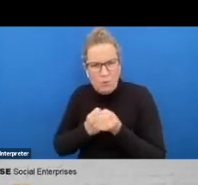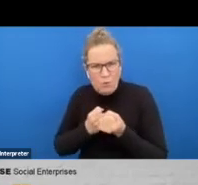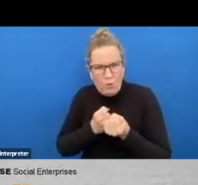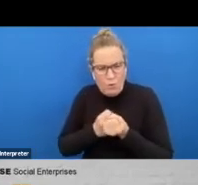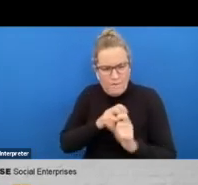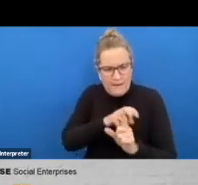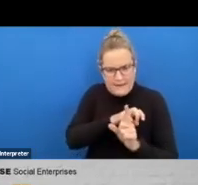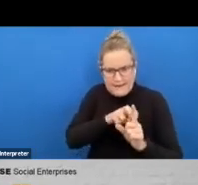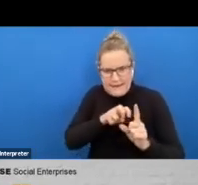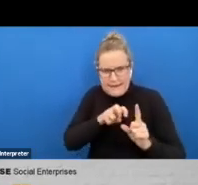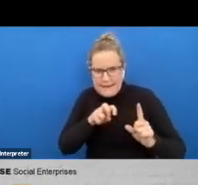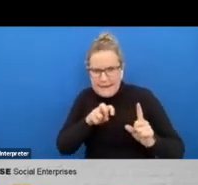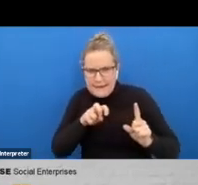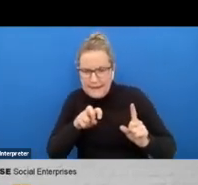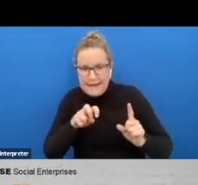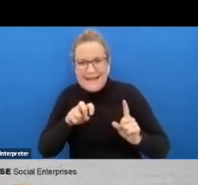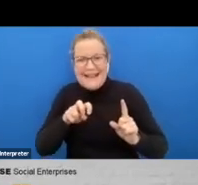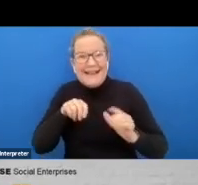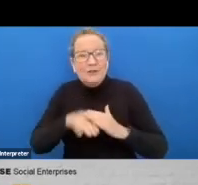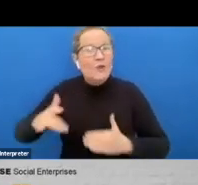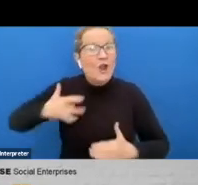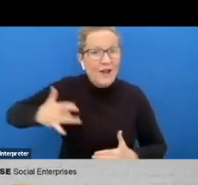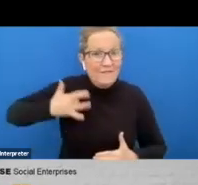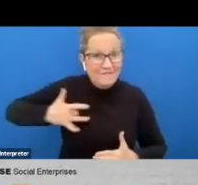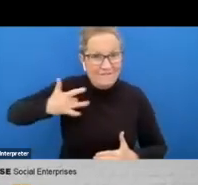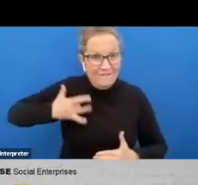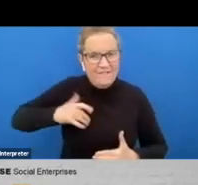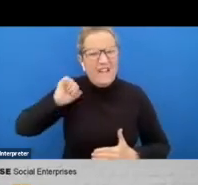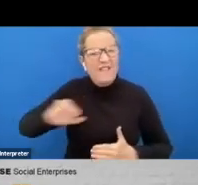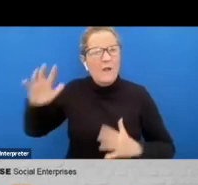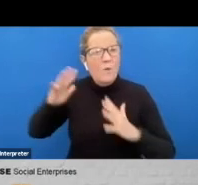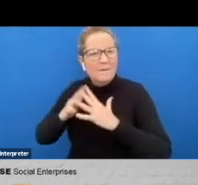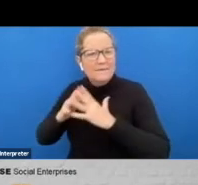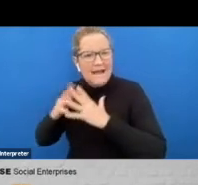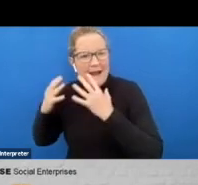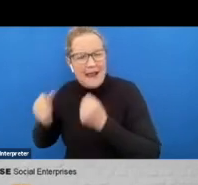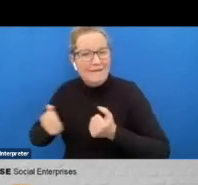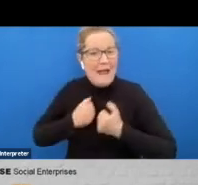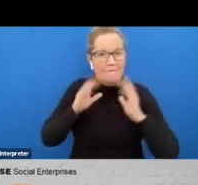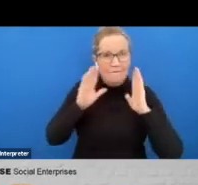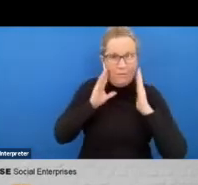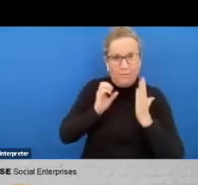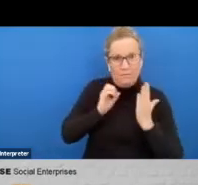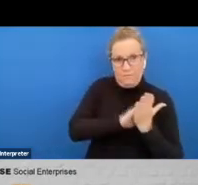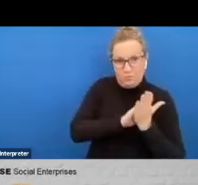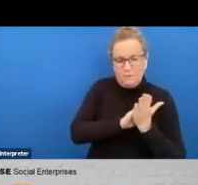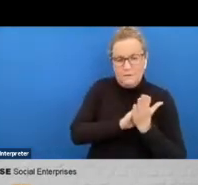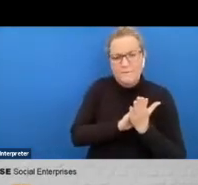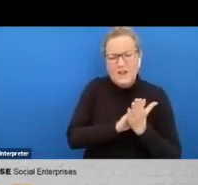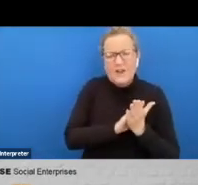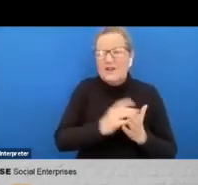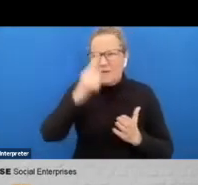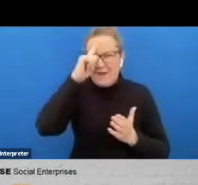life uh that's on their website it was also on our facebook um so i think we're all trying to gather